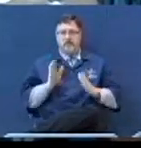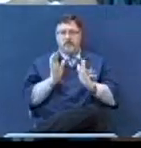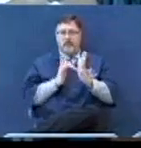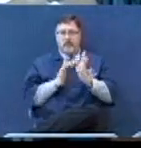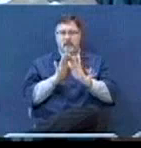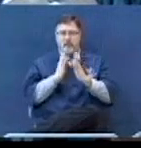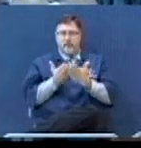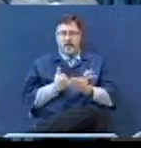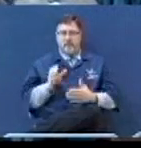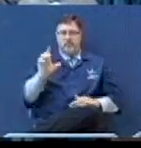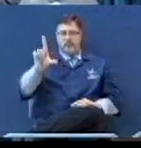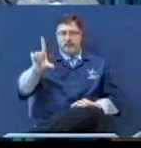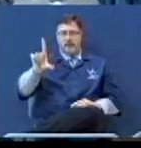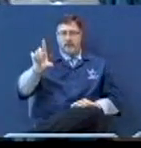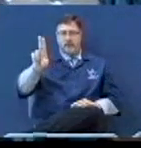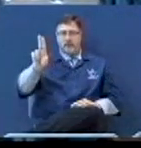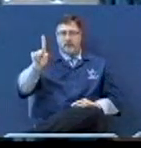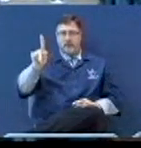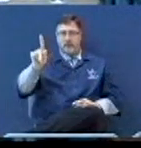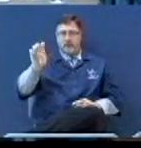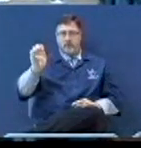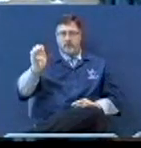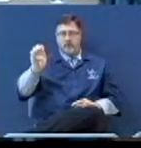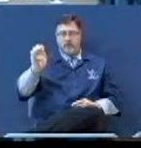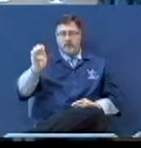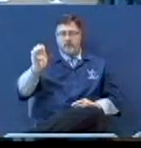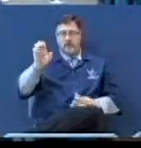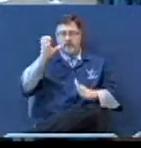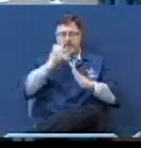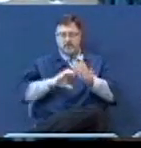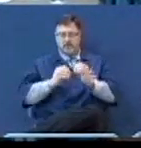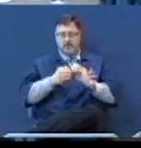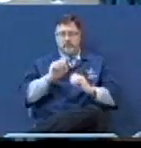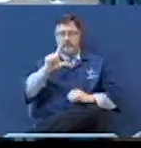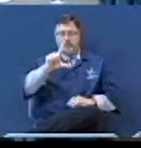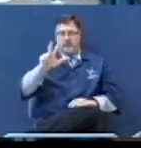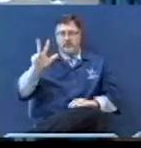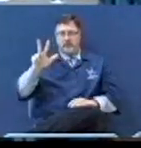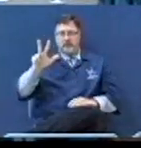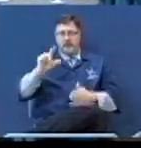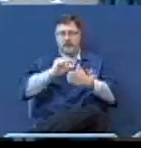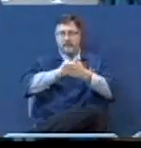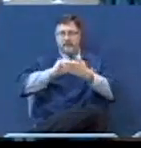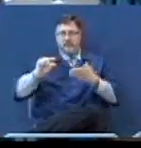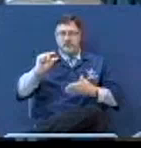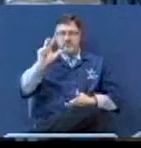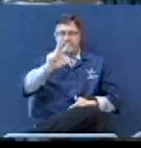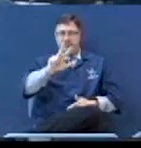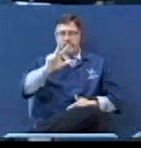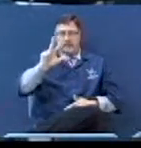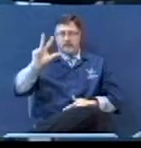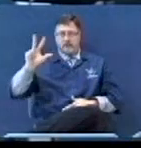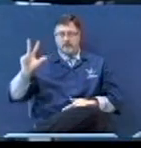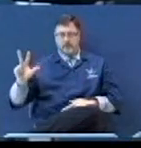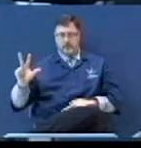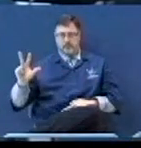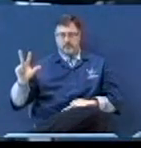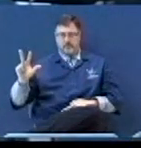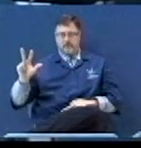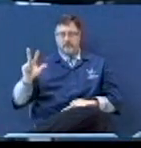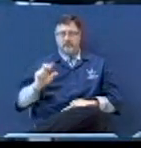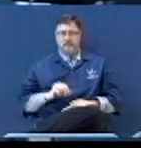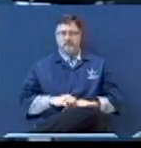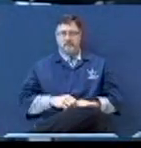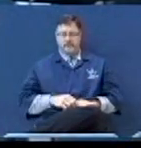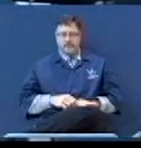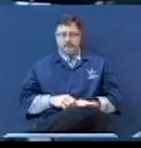23 and 33. 23 and 33. And I'm going to go